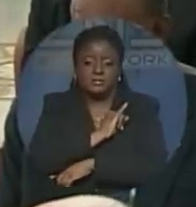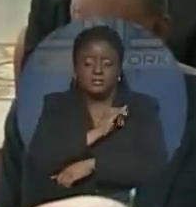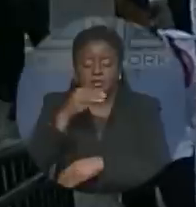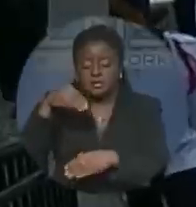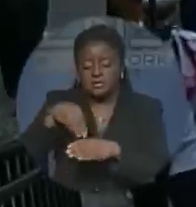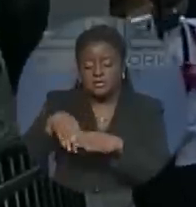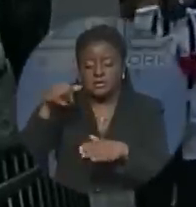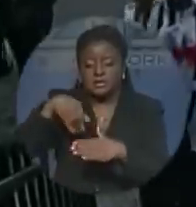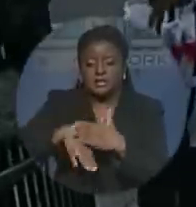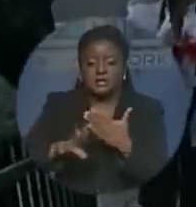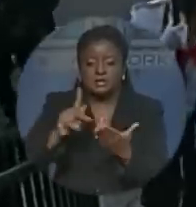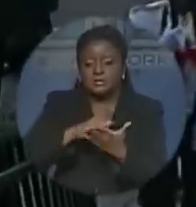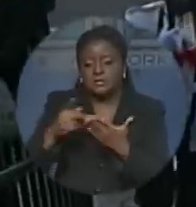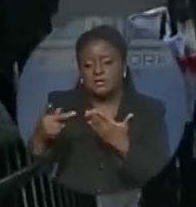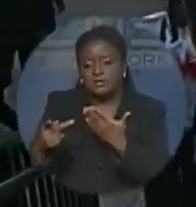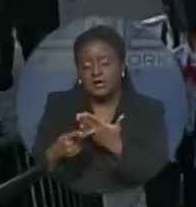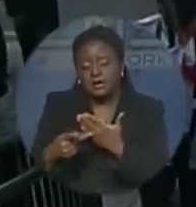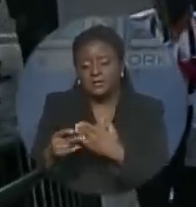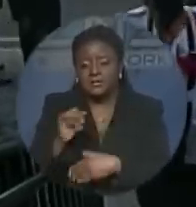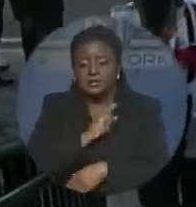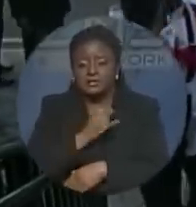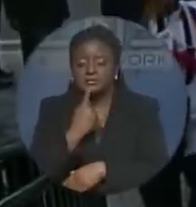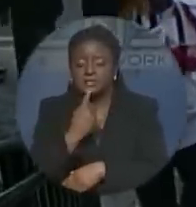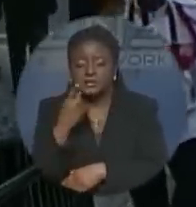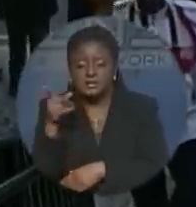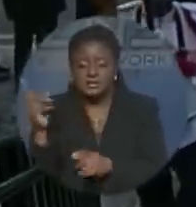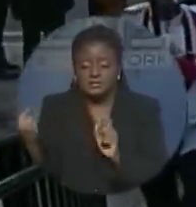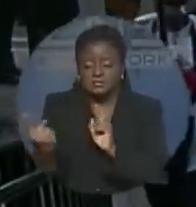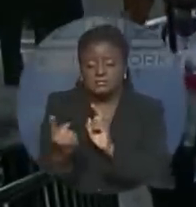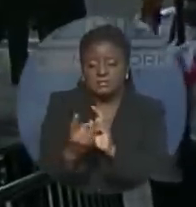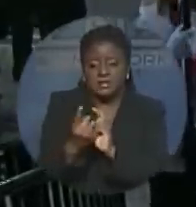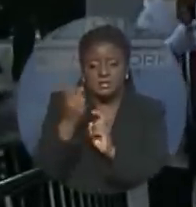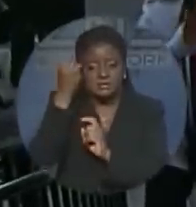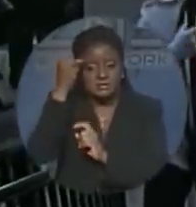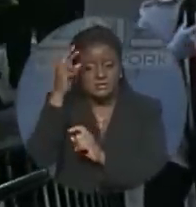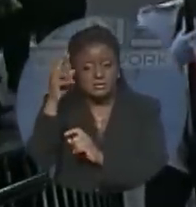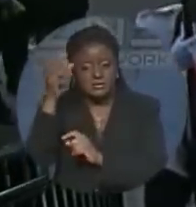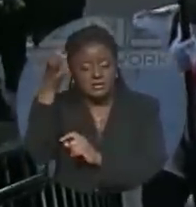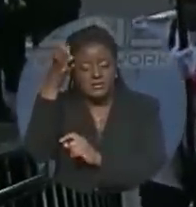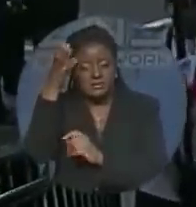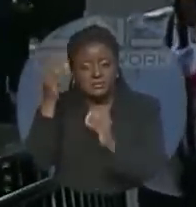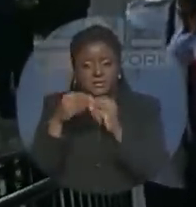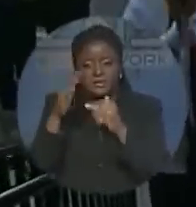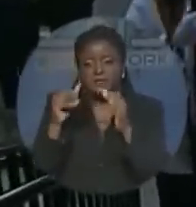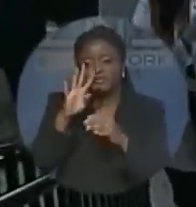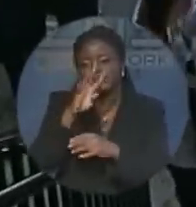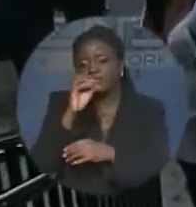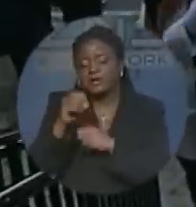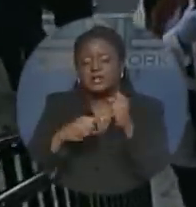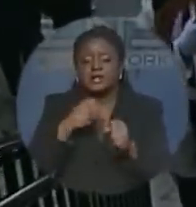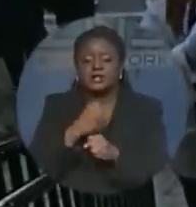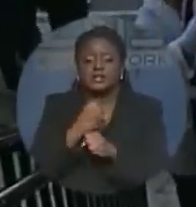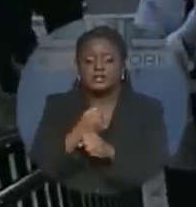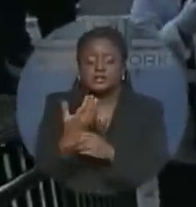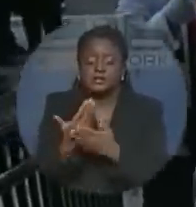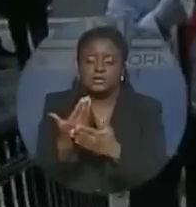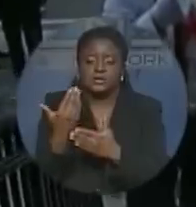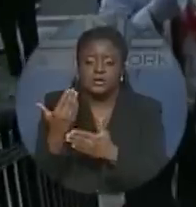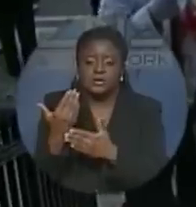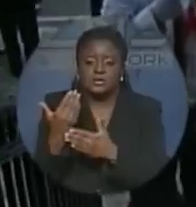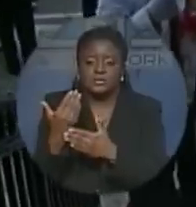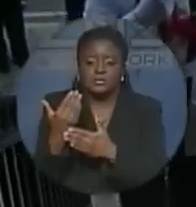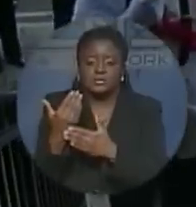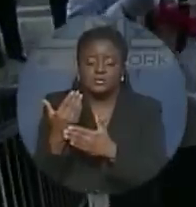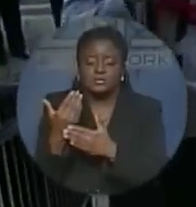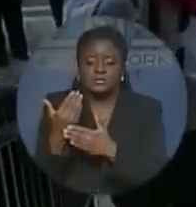in the program. Ingram noted that he met Sir Clifford more than 40 years ago, and the man who wore many hats was